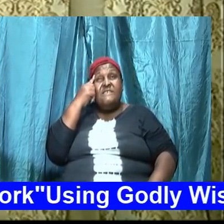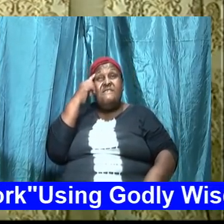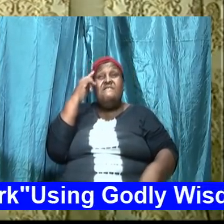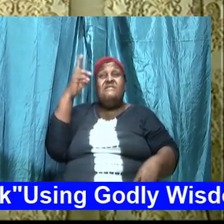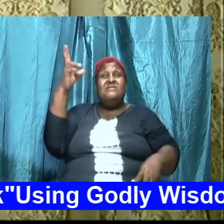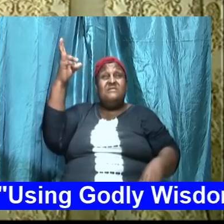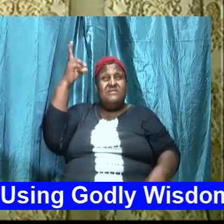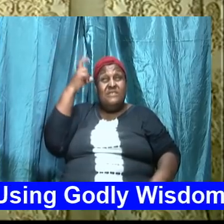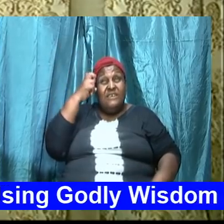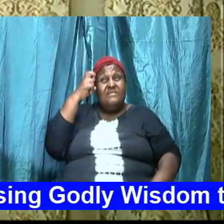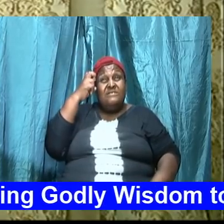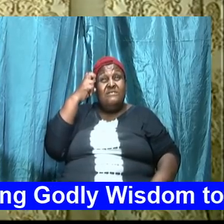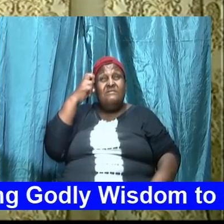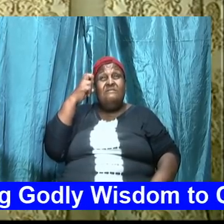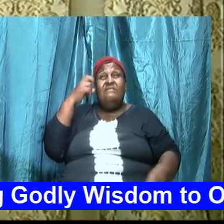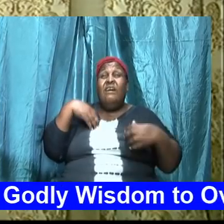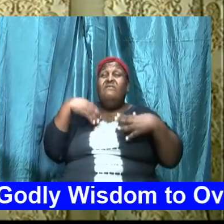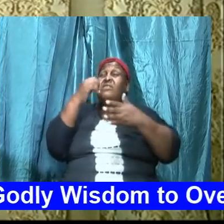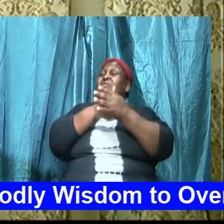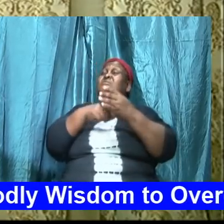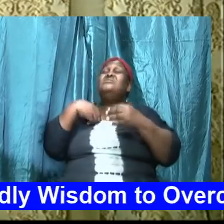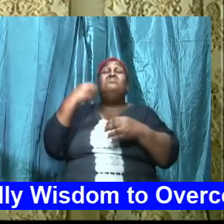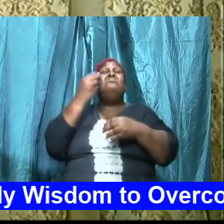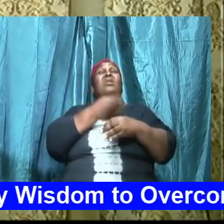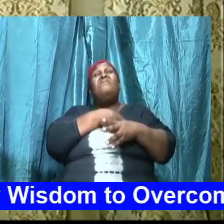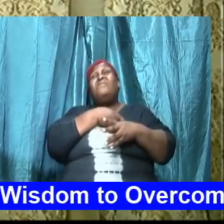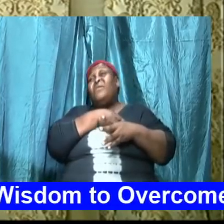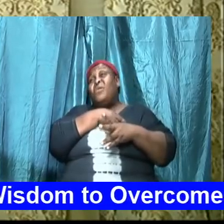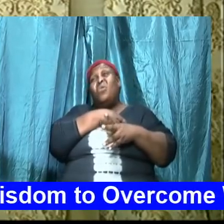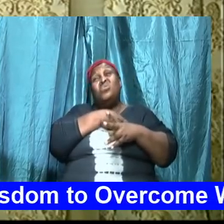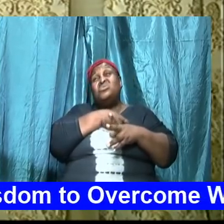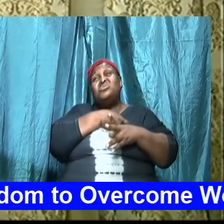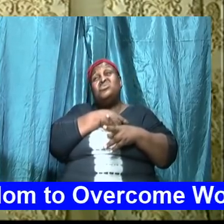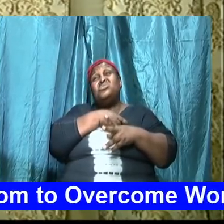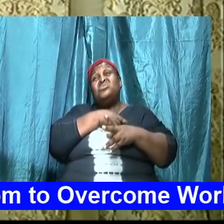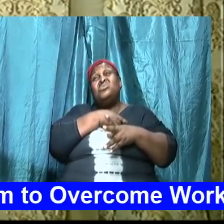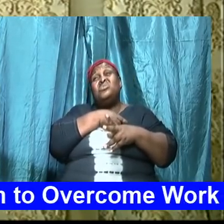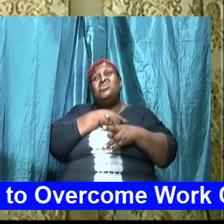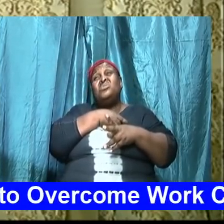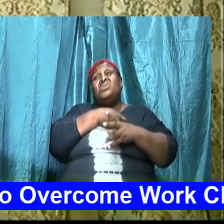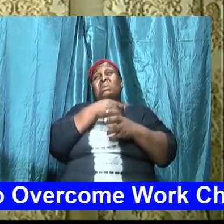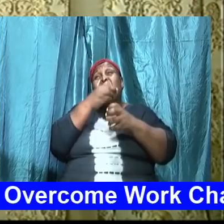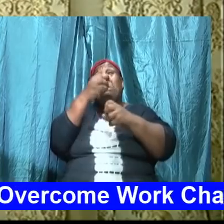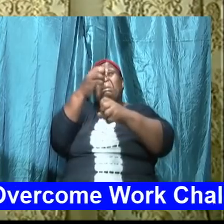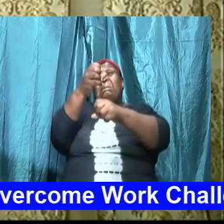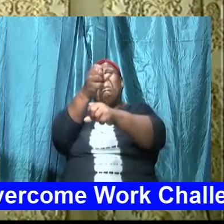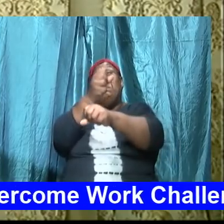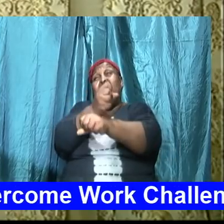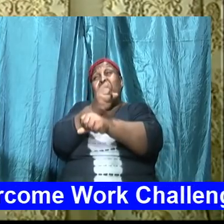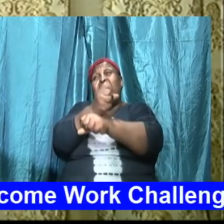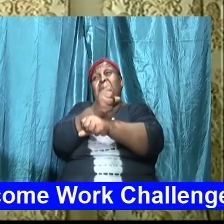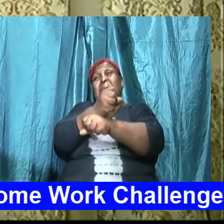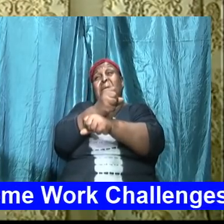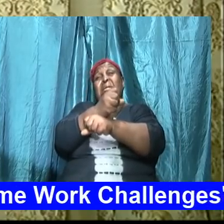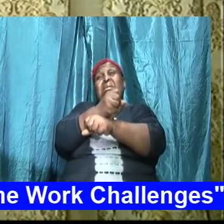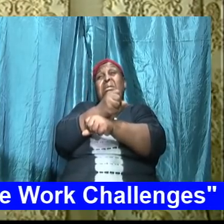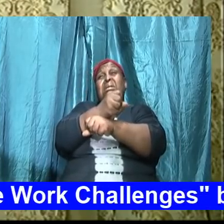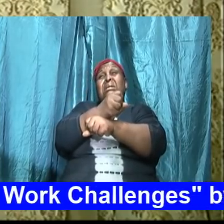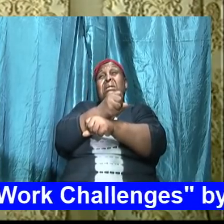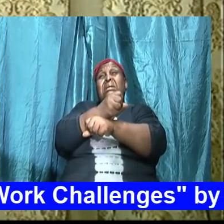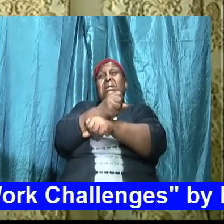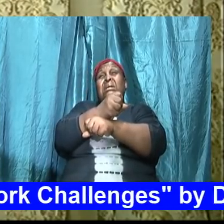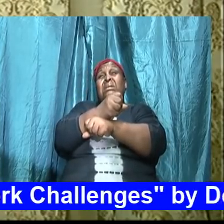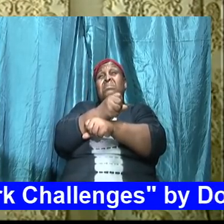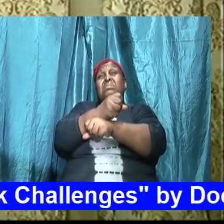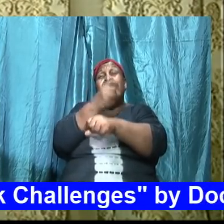because we have given up grounds and we have allowed him to step in to the extent that we can have our Bibles